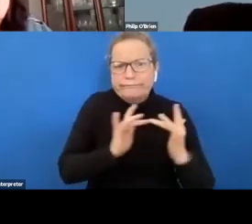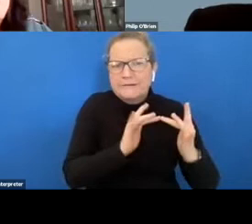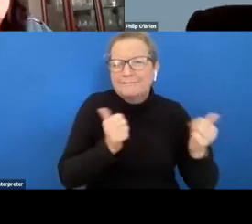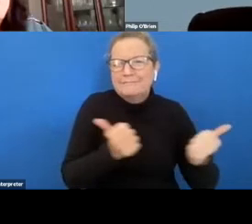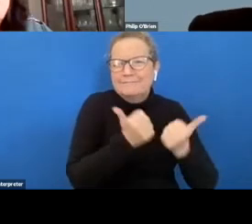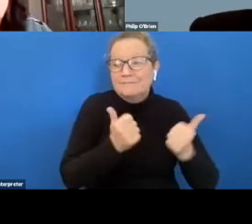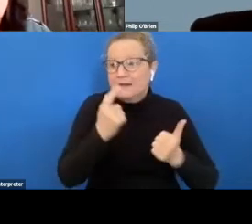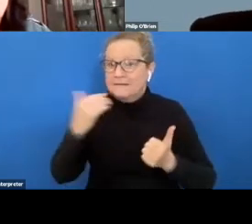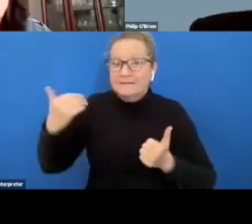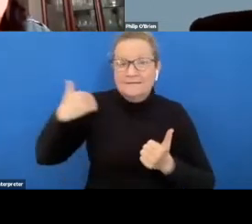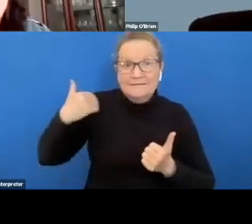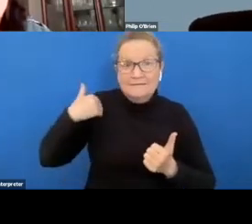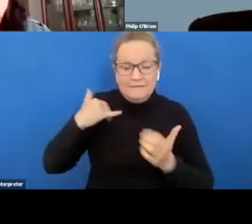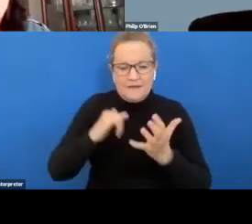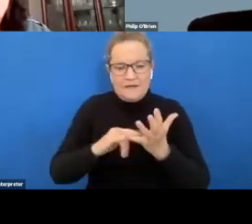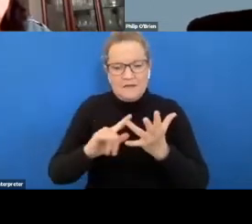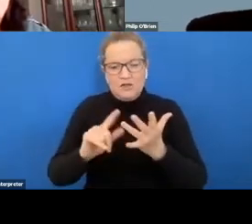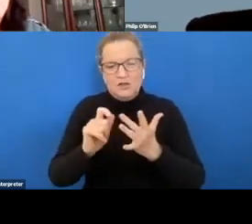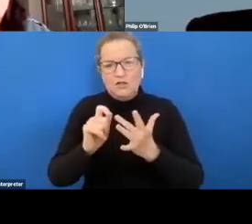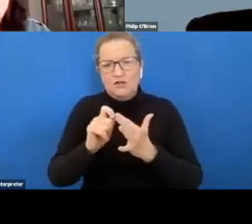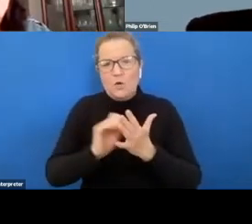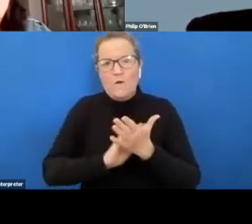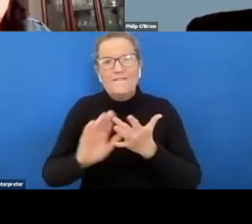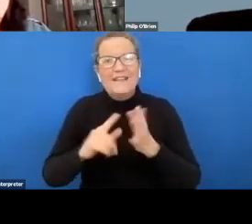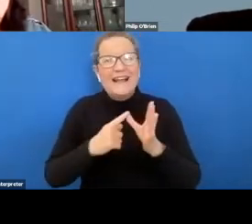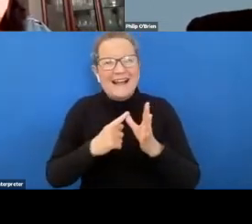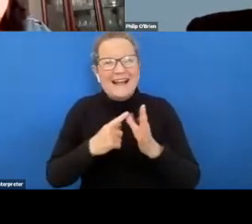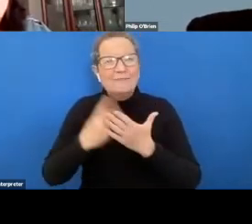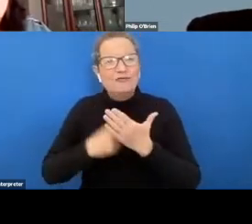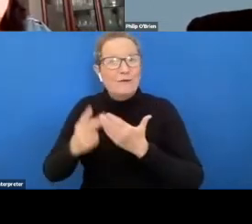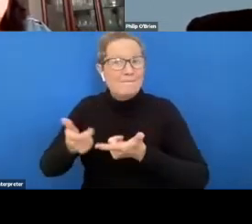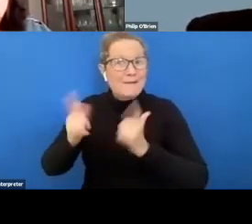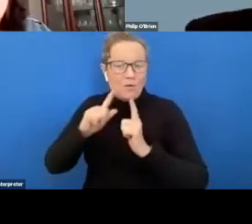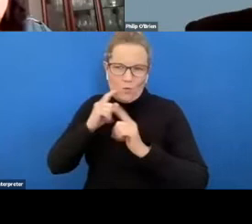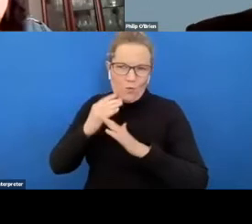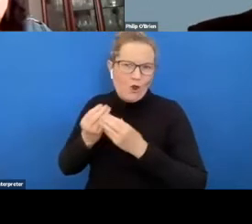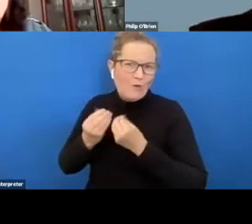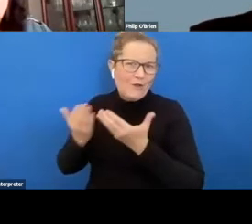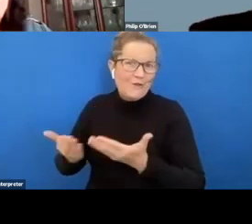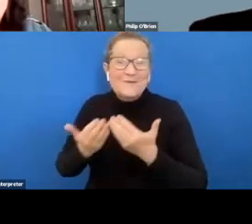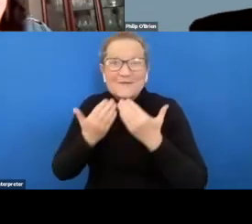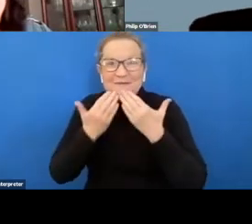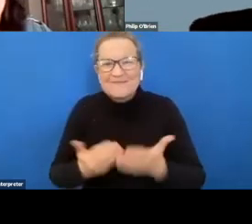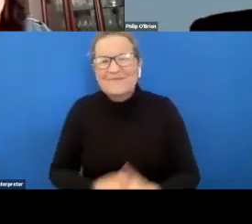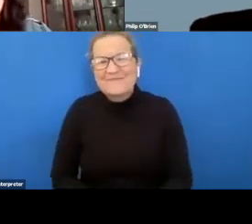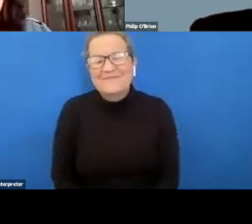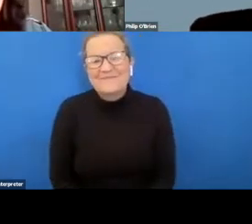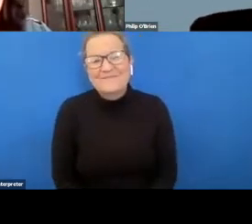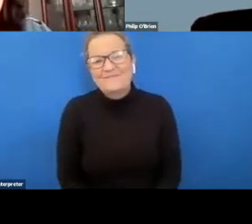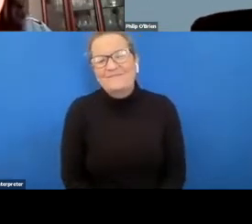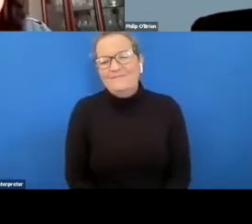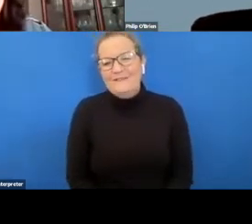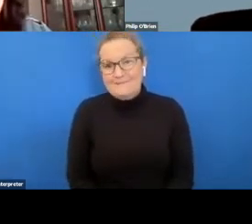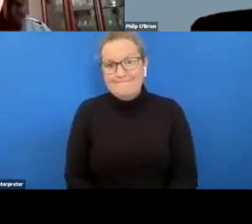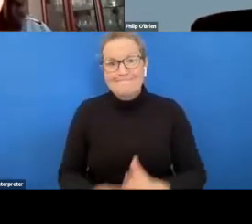i've got sophia is our programs manager she would work with you thank you thanks tamsin